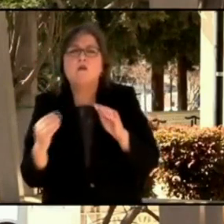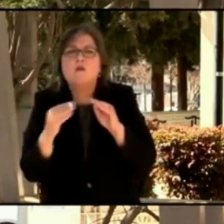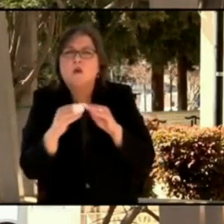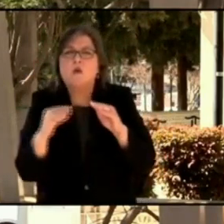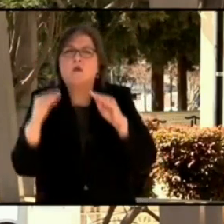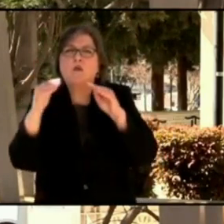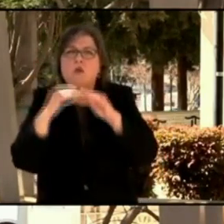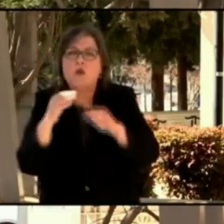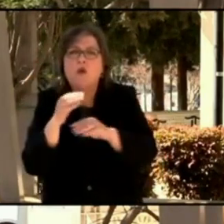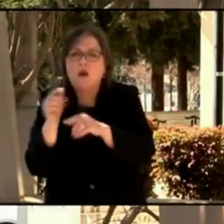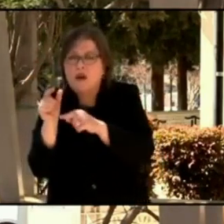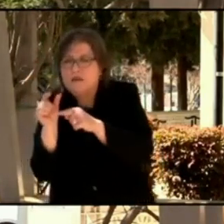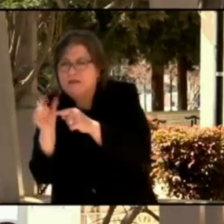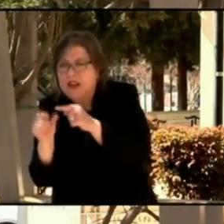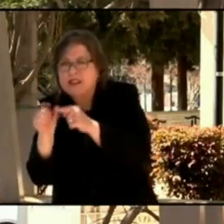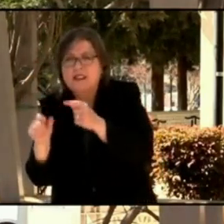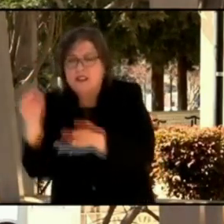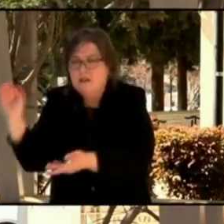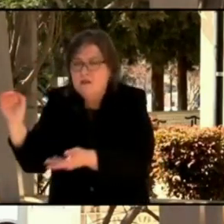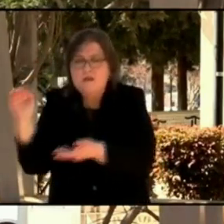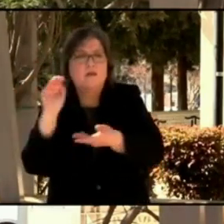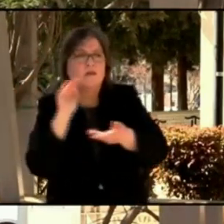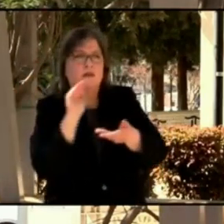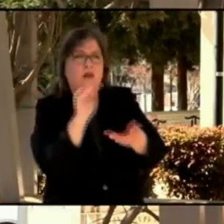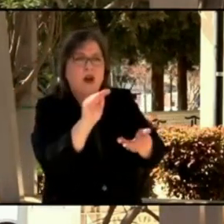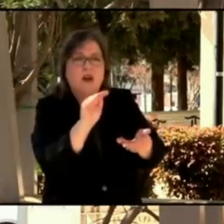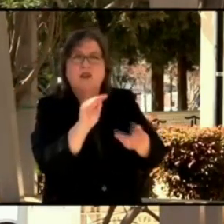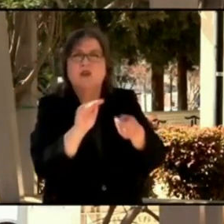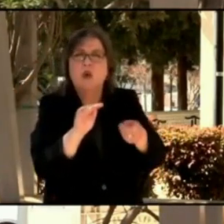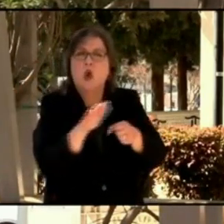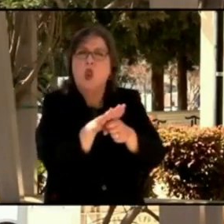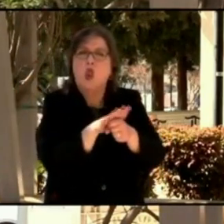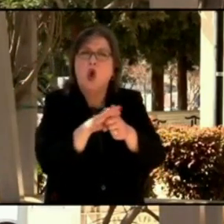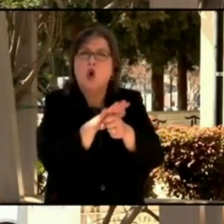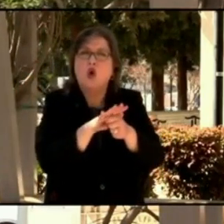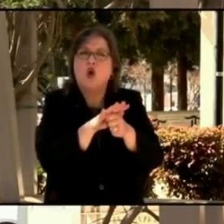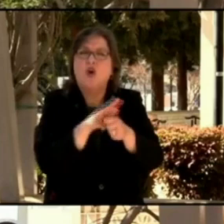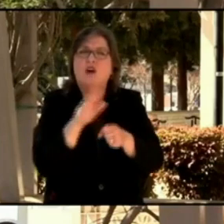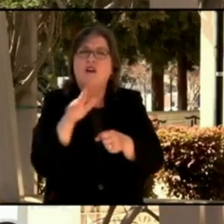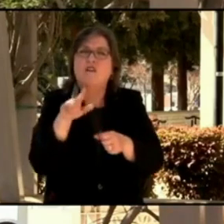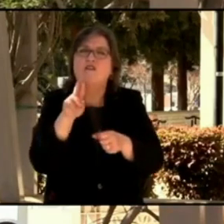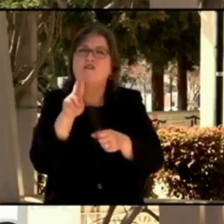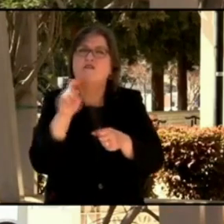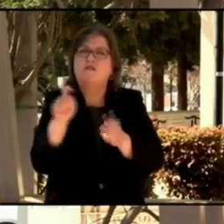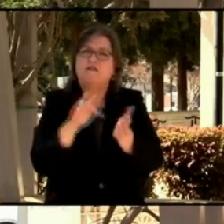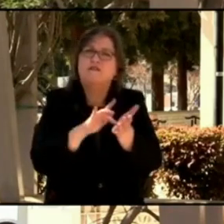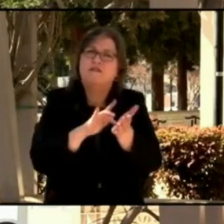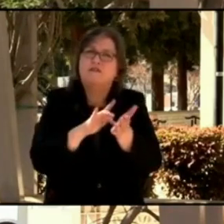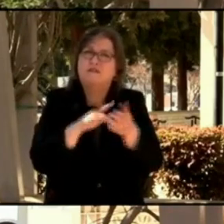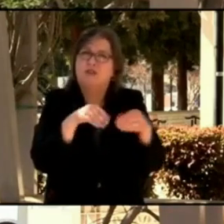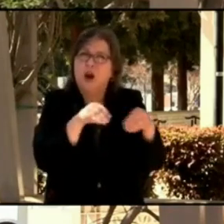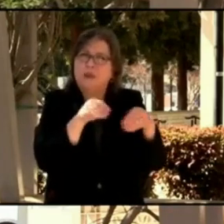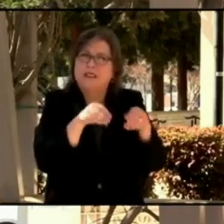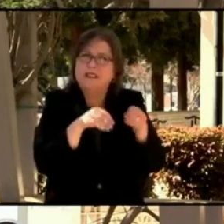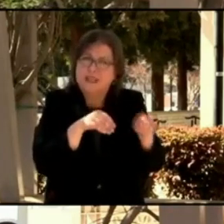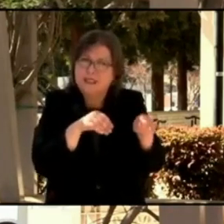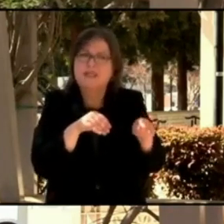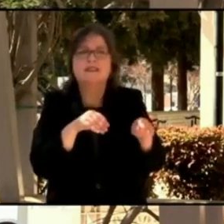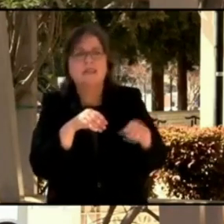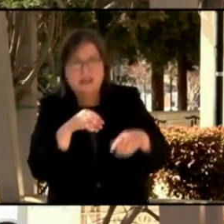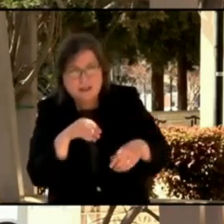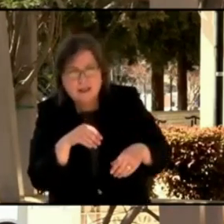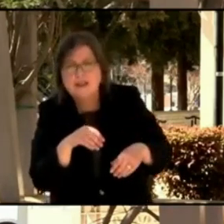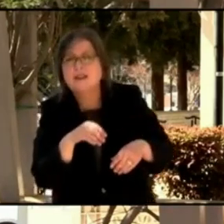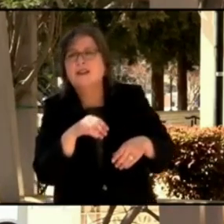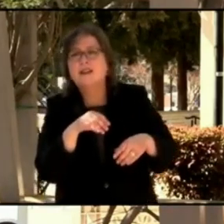feds and to our federally qualified health centers also. So vaccines should be coming in from a number of places. And I think by